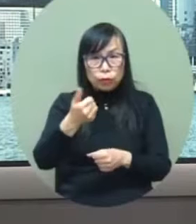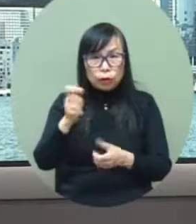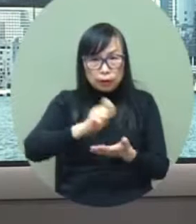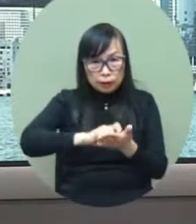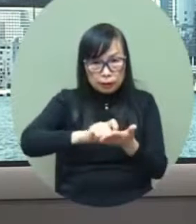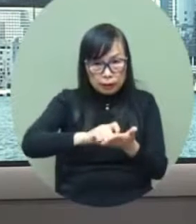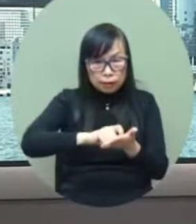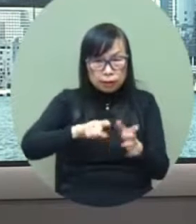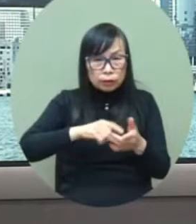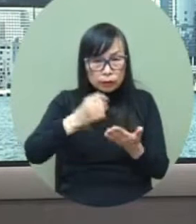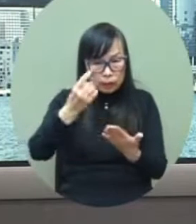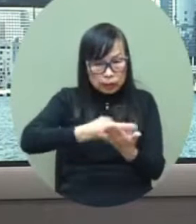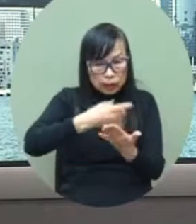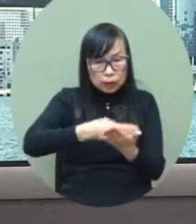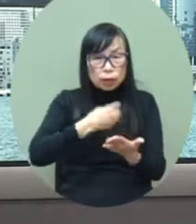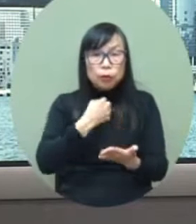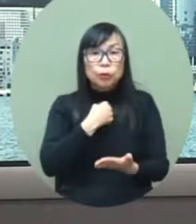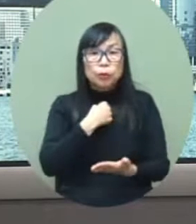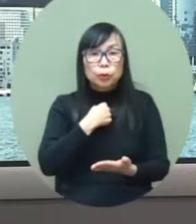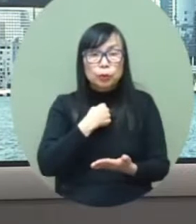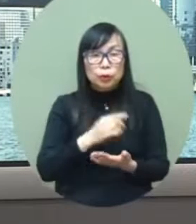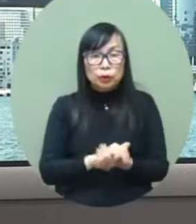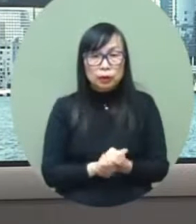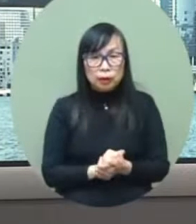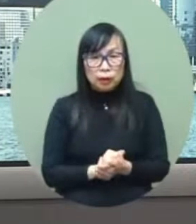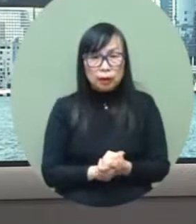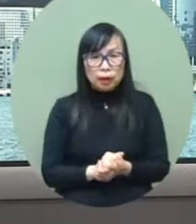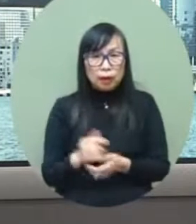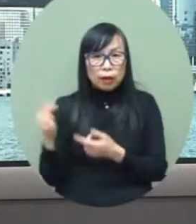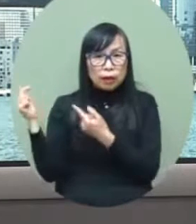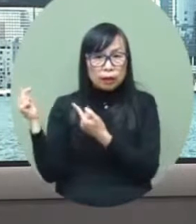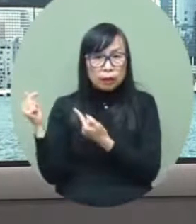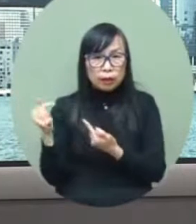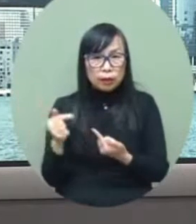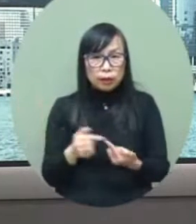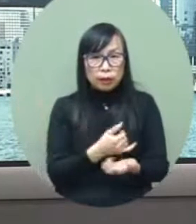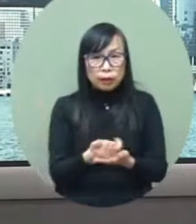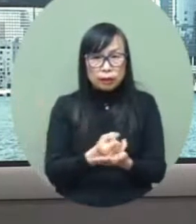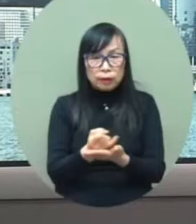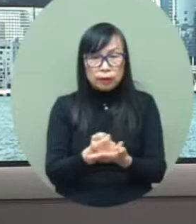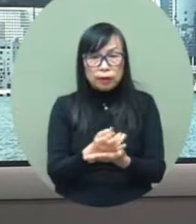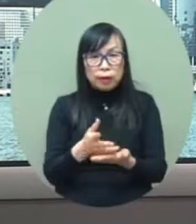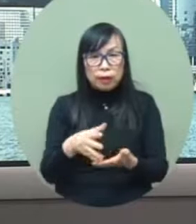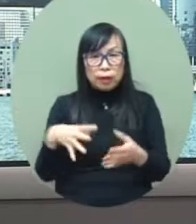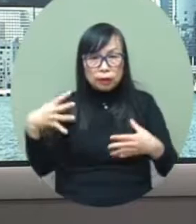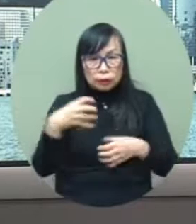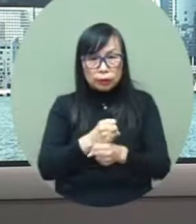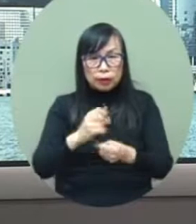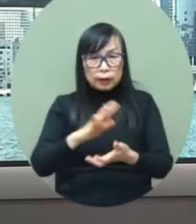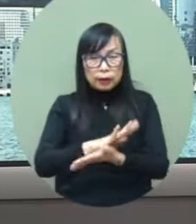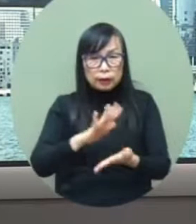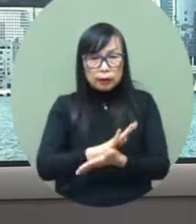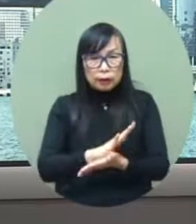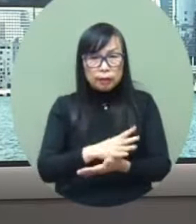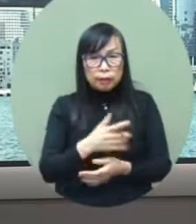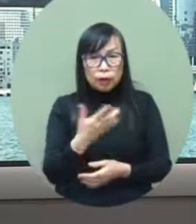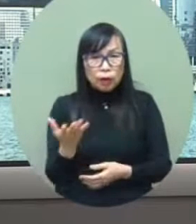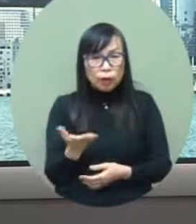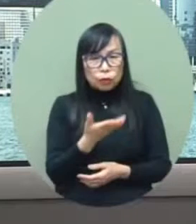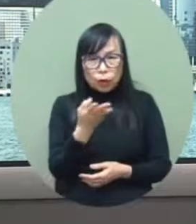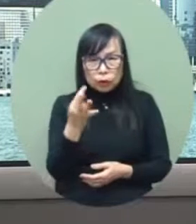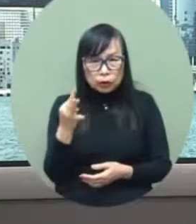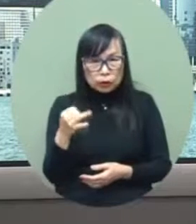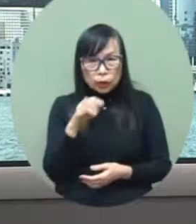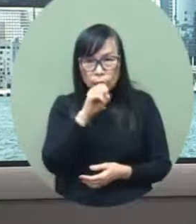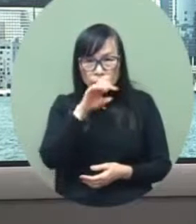so we will incorporate measures that worked into our guidelines and we will continue to